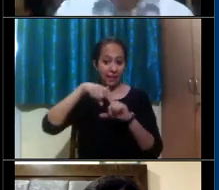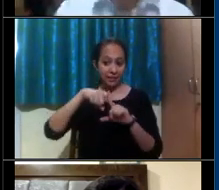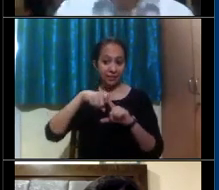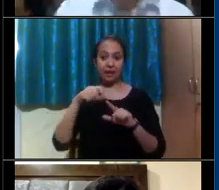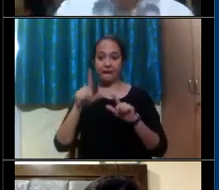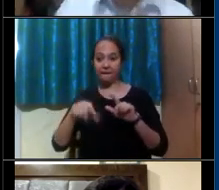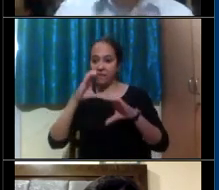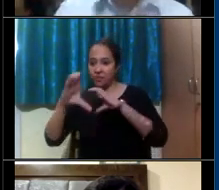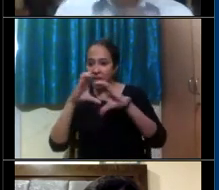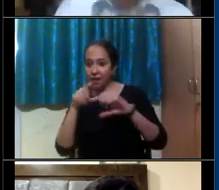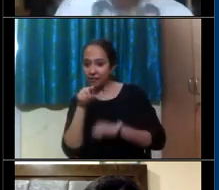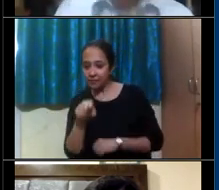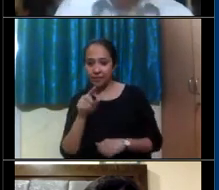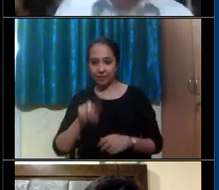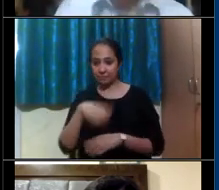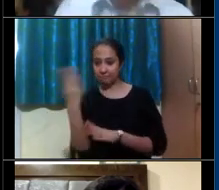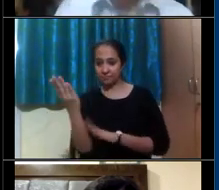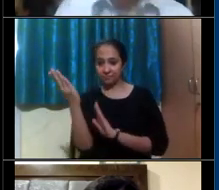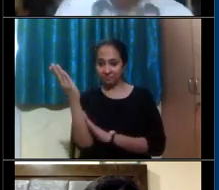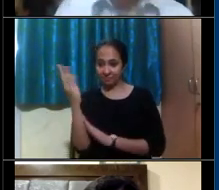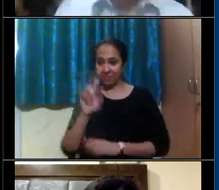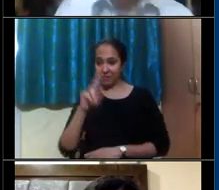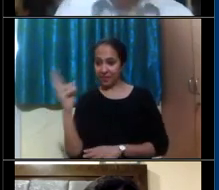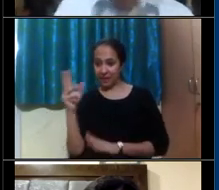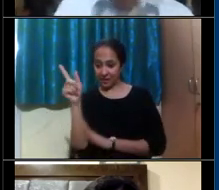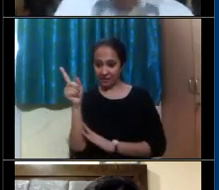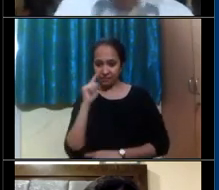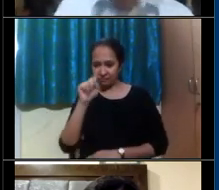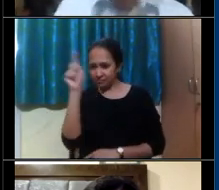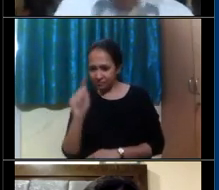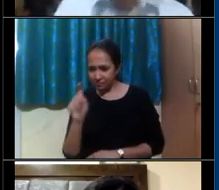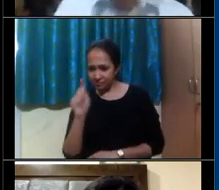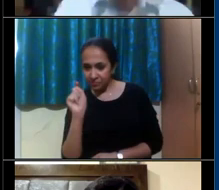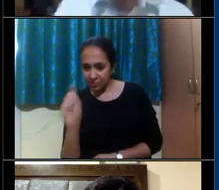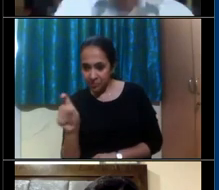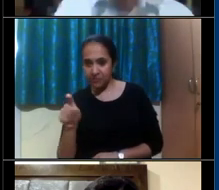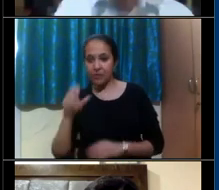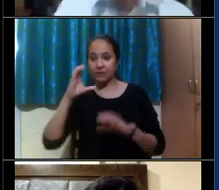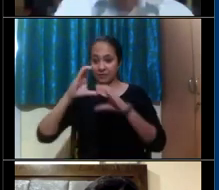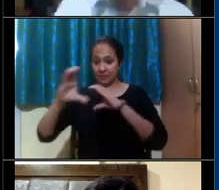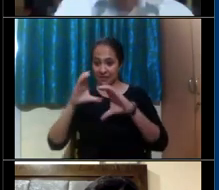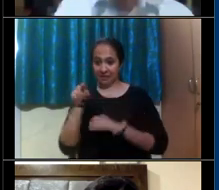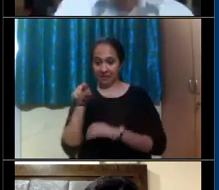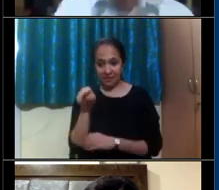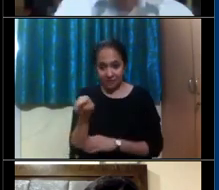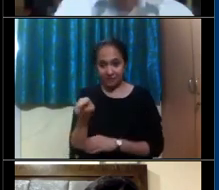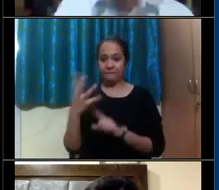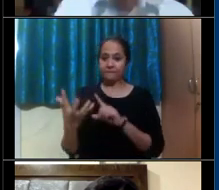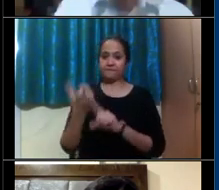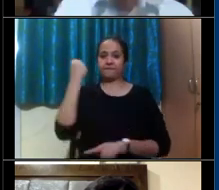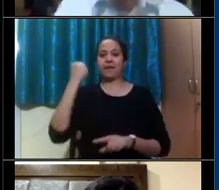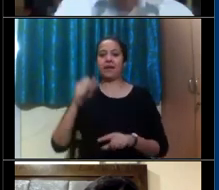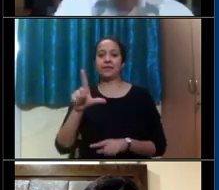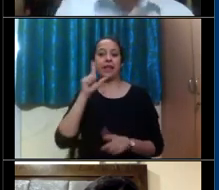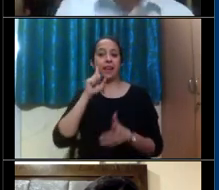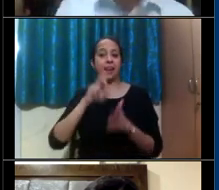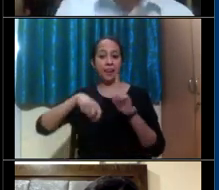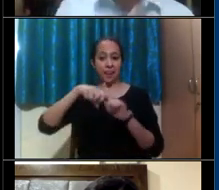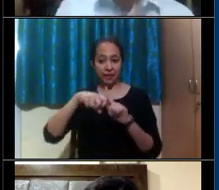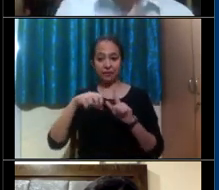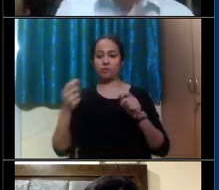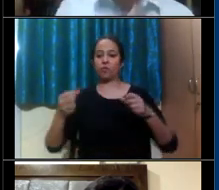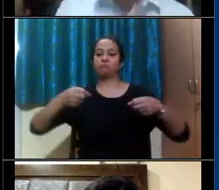box. So on the right hand side, right at the bottom you will see that. If you go to angle,